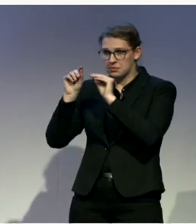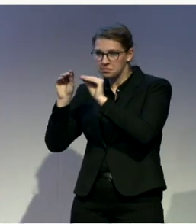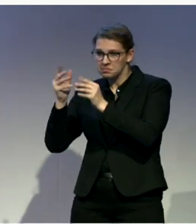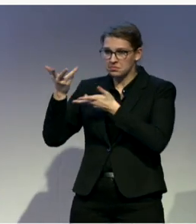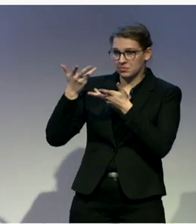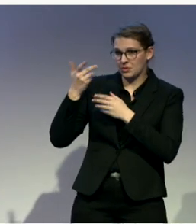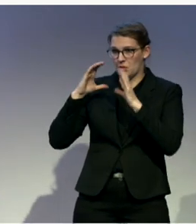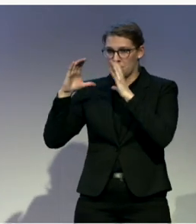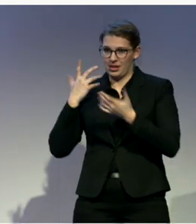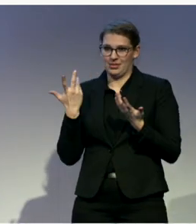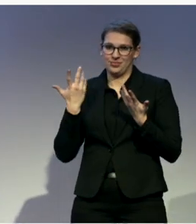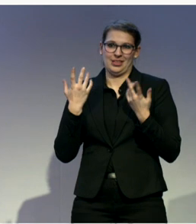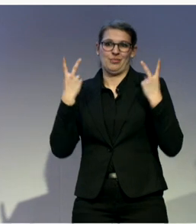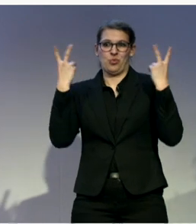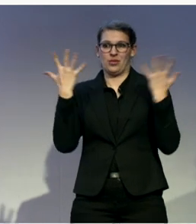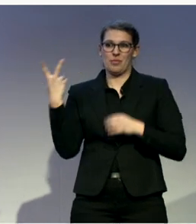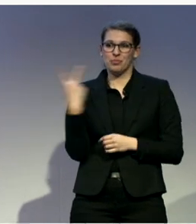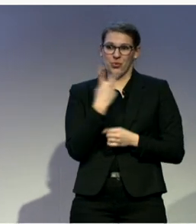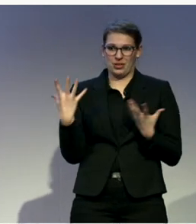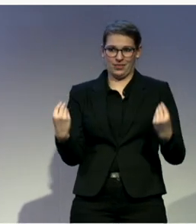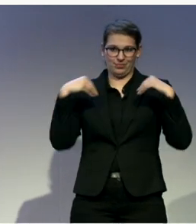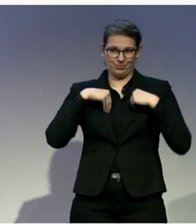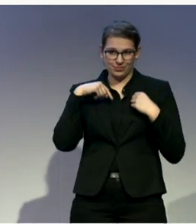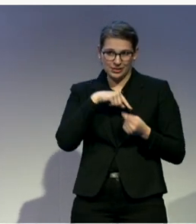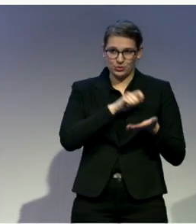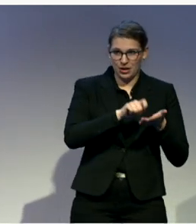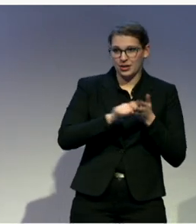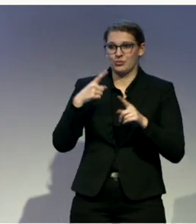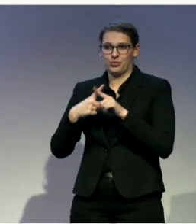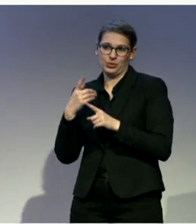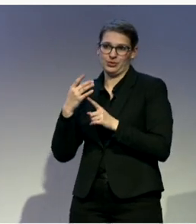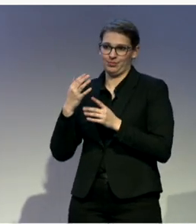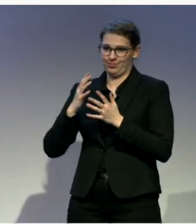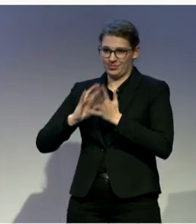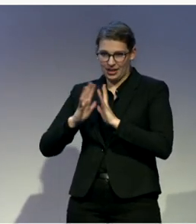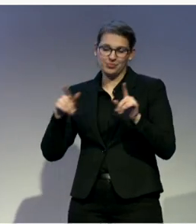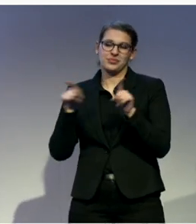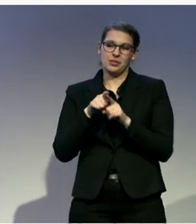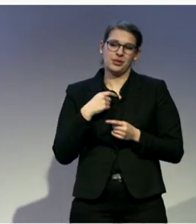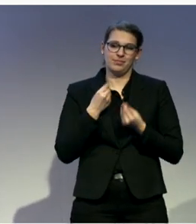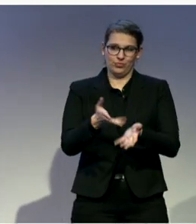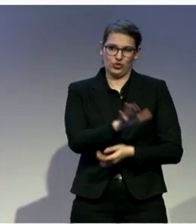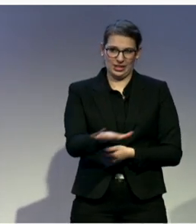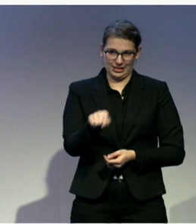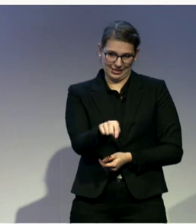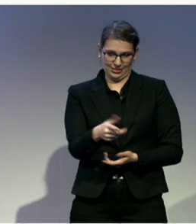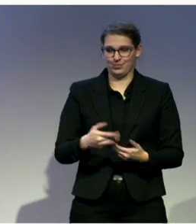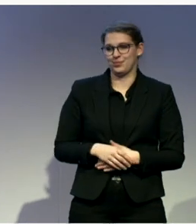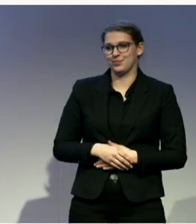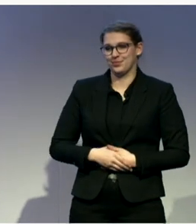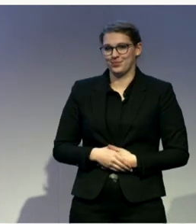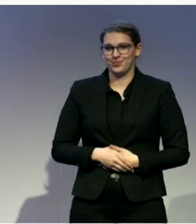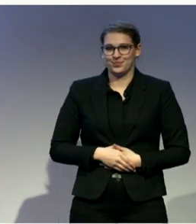most important part, what we do and what our work is for. And we hope that in the future it will all change to the bilingual way.